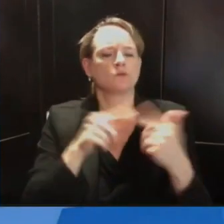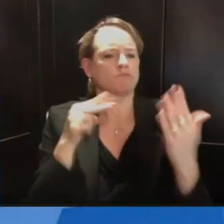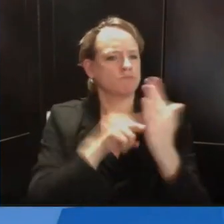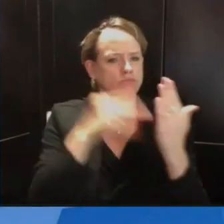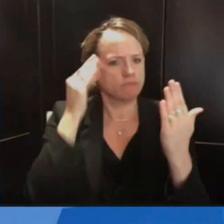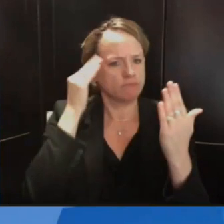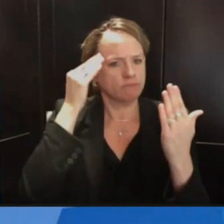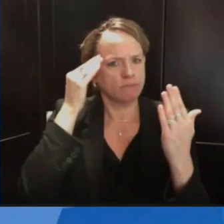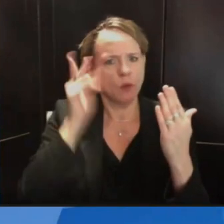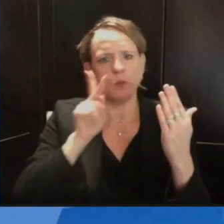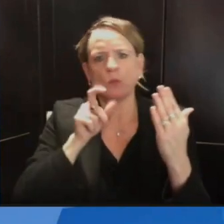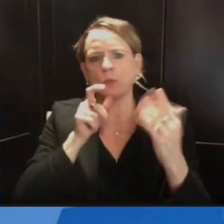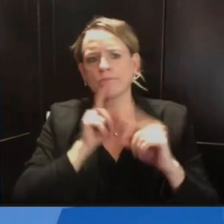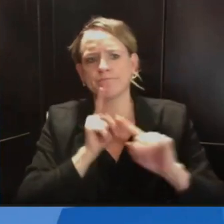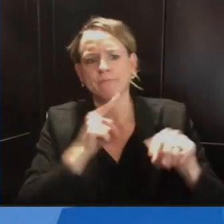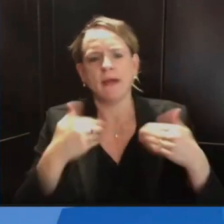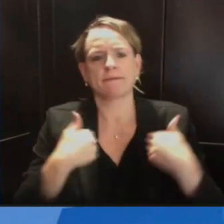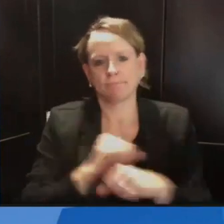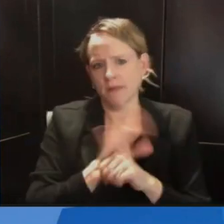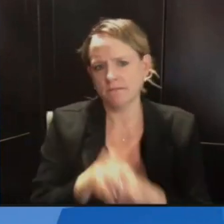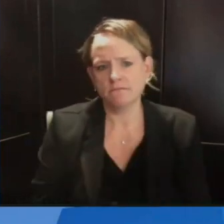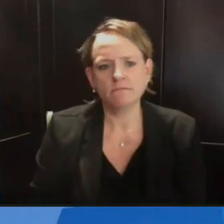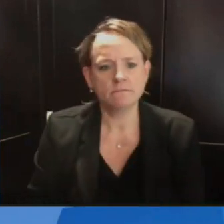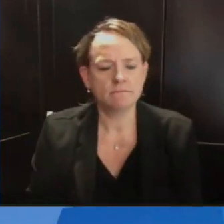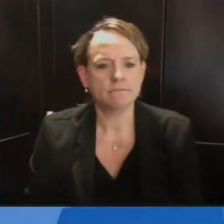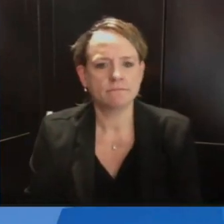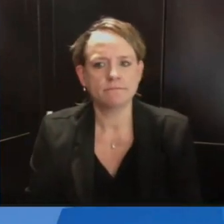Ryan from the Milwaukee Business Journal. Sean?